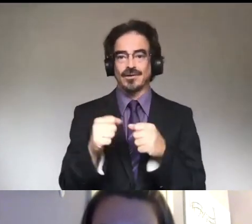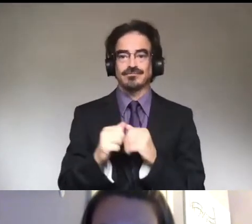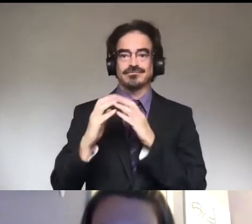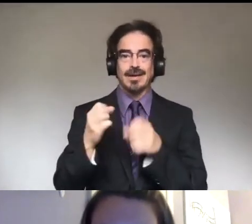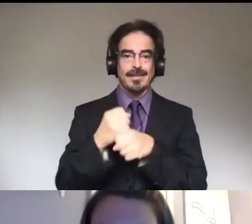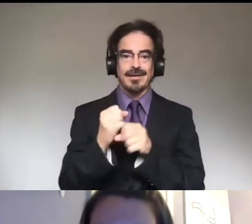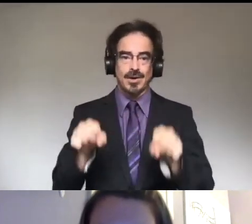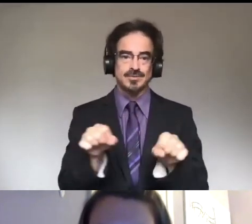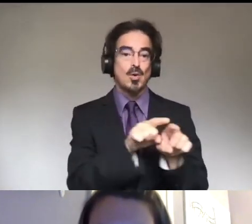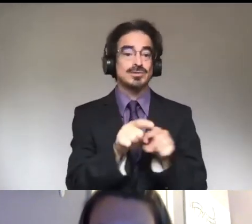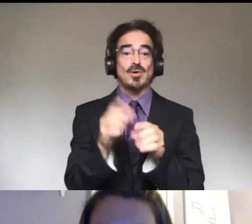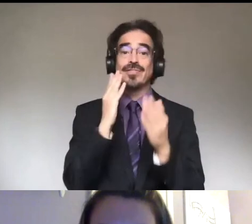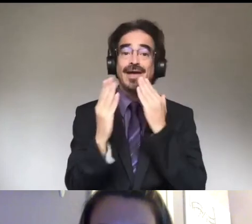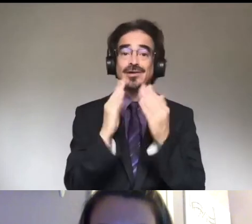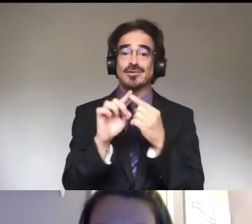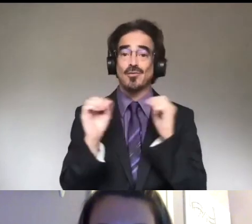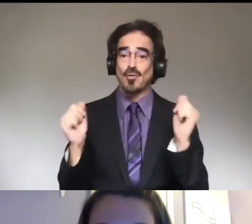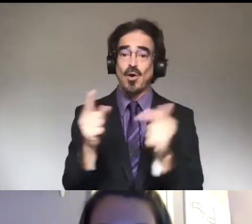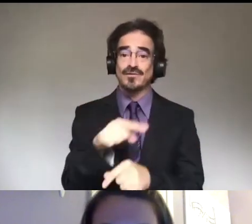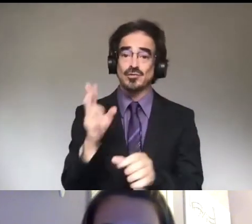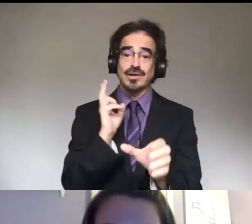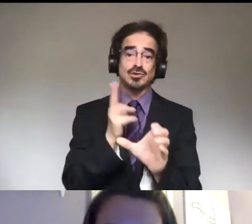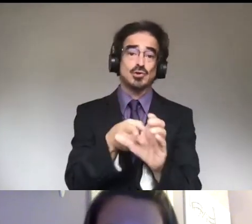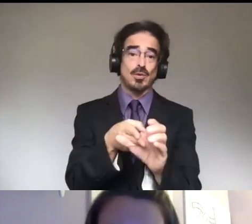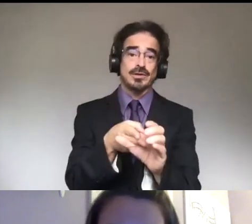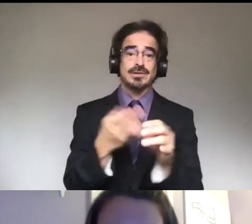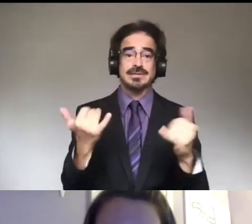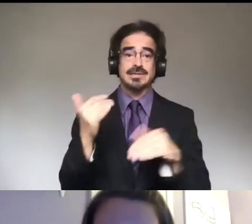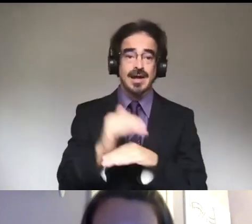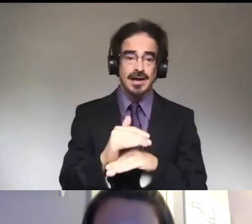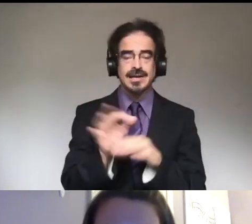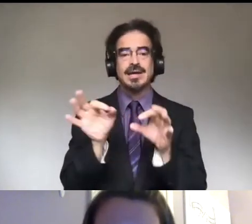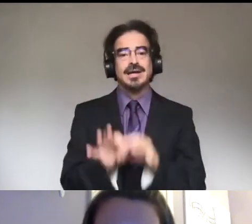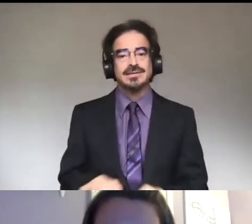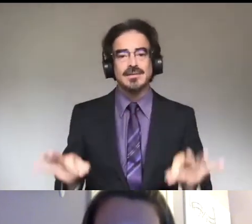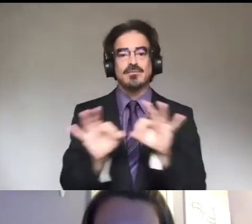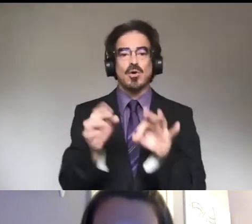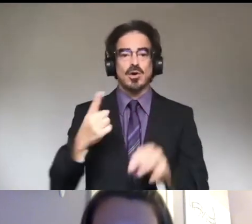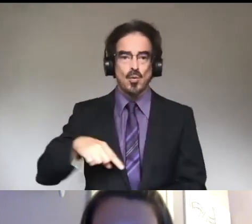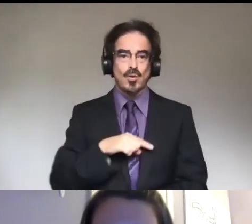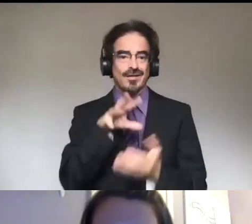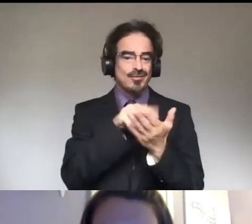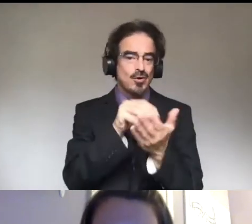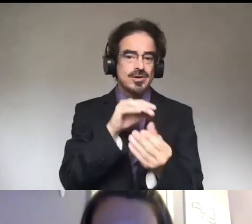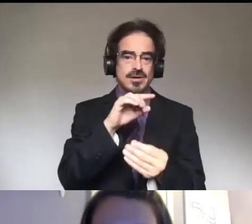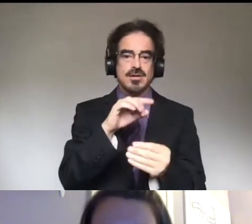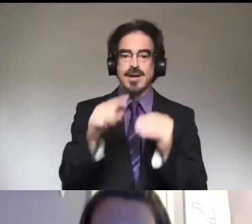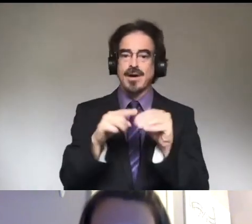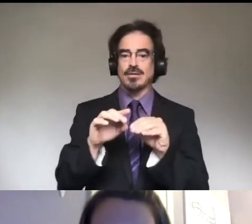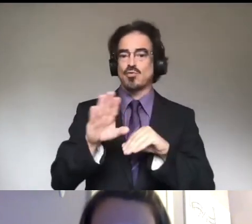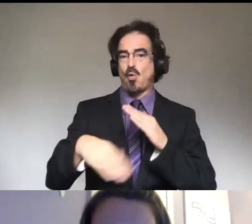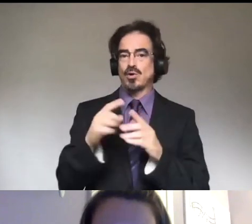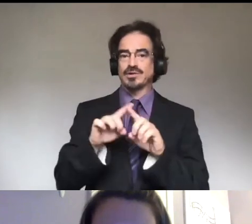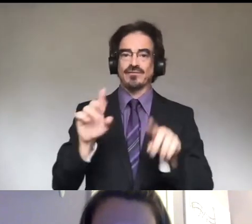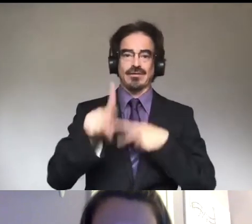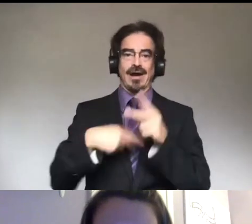A huge thank you to all those who came and joined us tonight. It's so important that we learn about all forms of diversity and learn